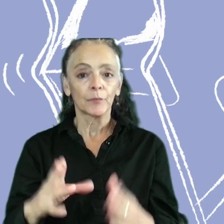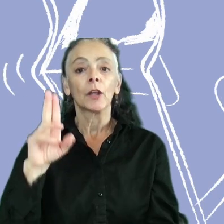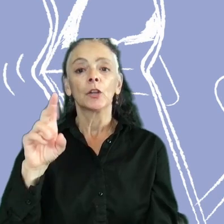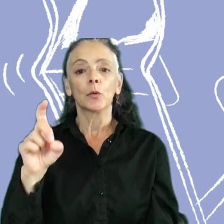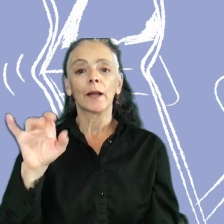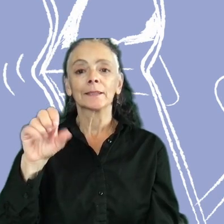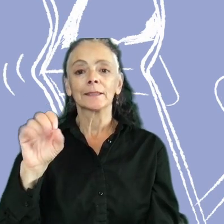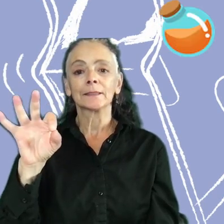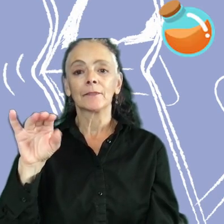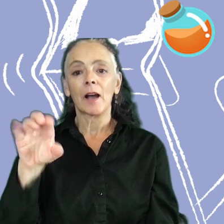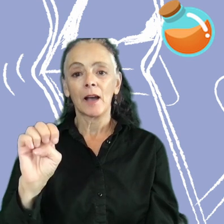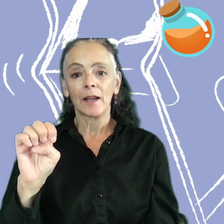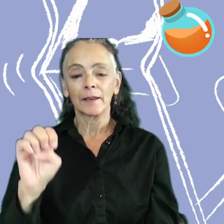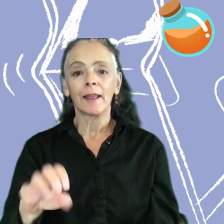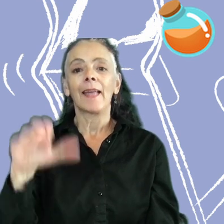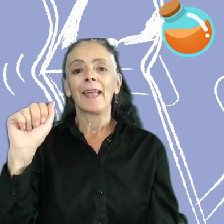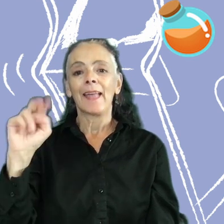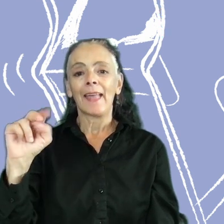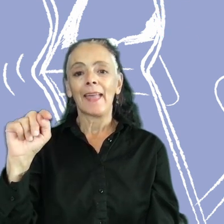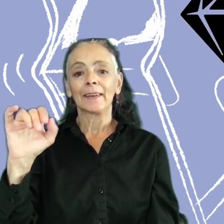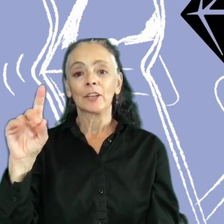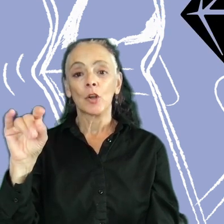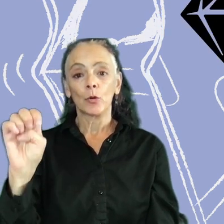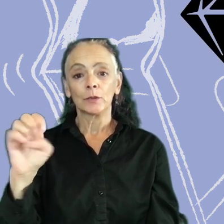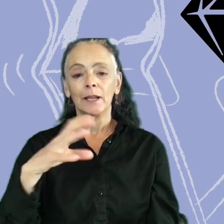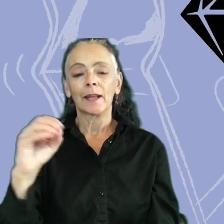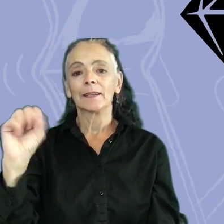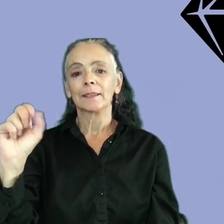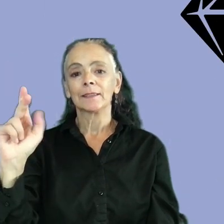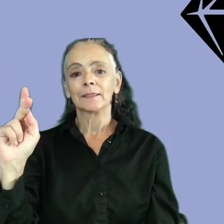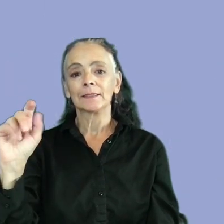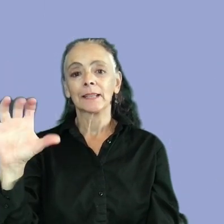UX is Fine, Antidote, and Sketch.